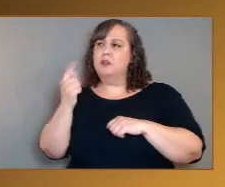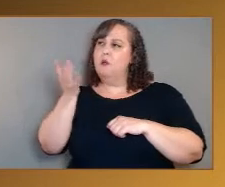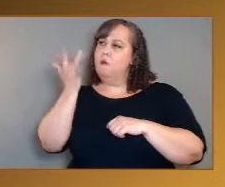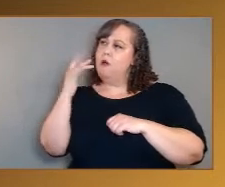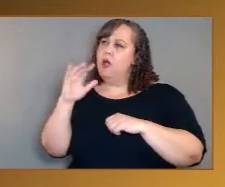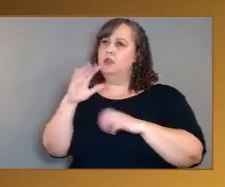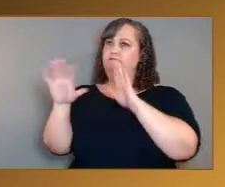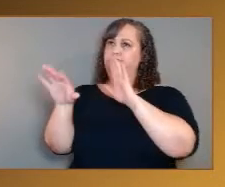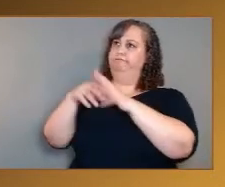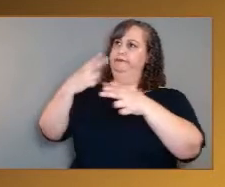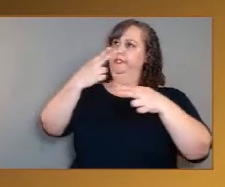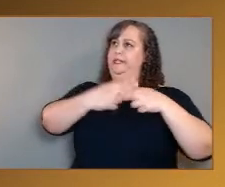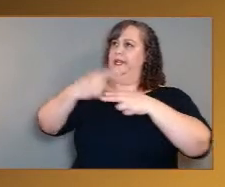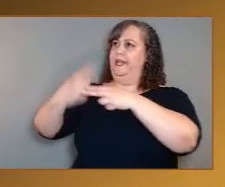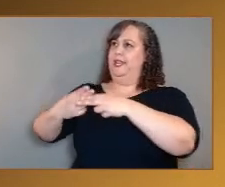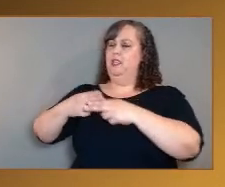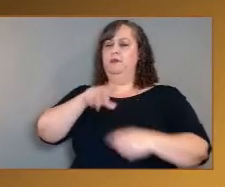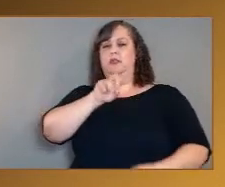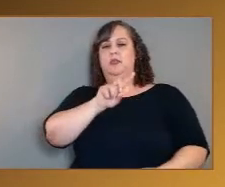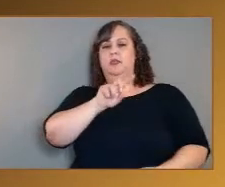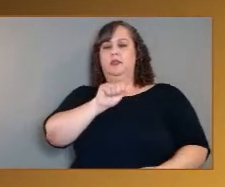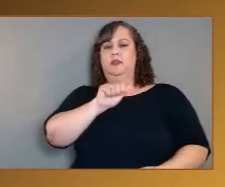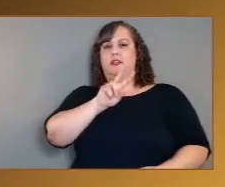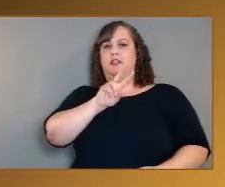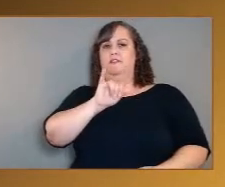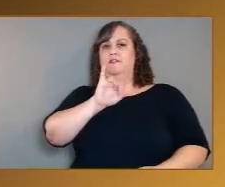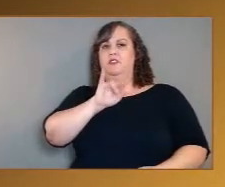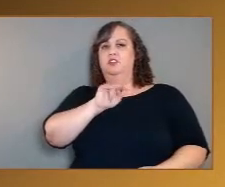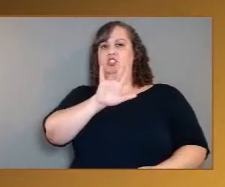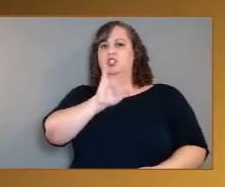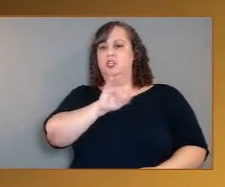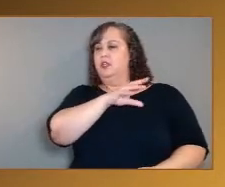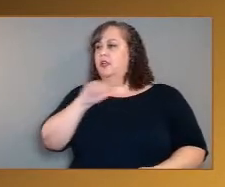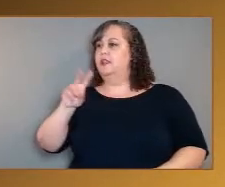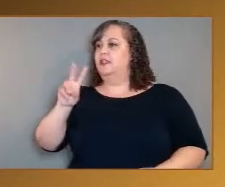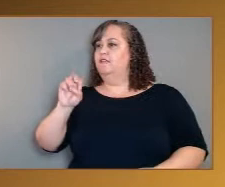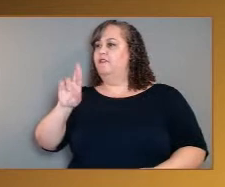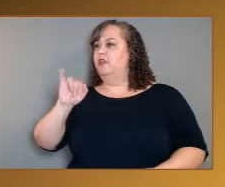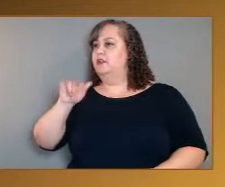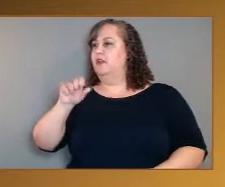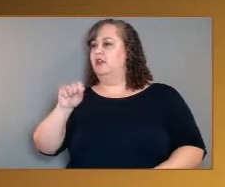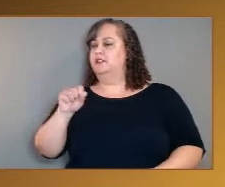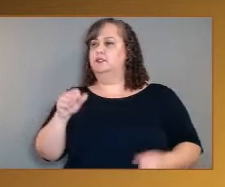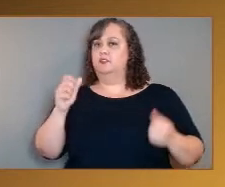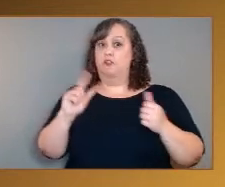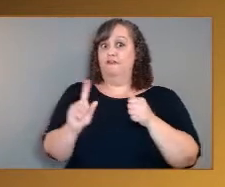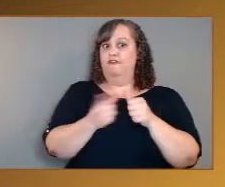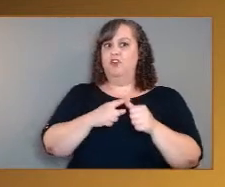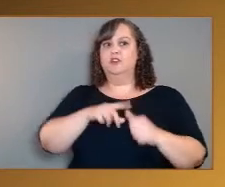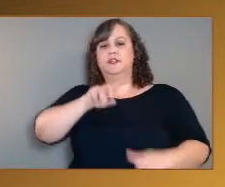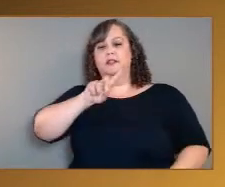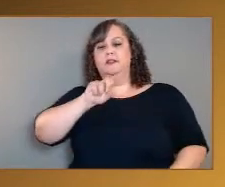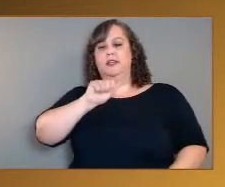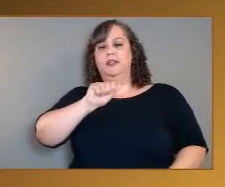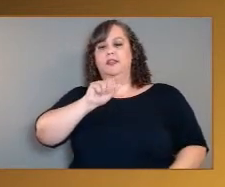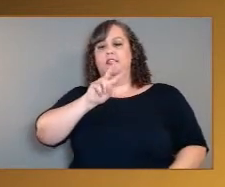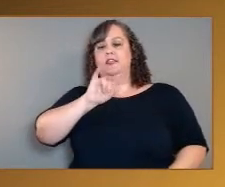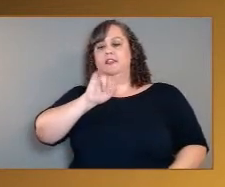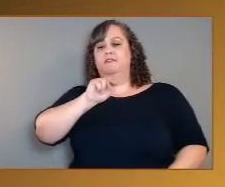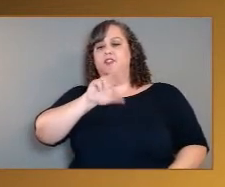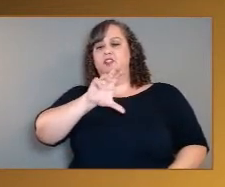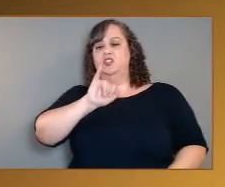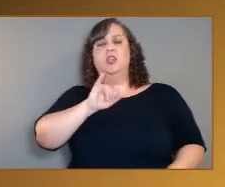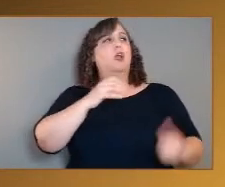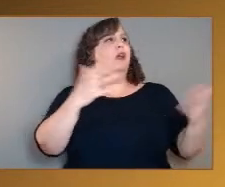ci and Veritas? Let's do Da Vinci first and then Veritas. Well, who doesn't love Leonardo Da Vinci? The great Renaissance